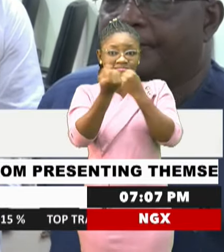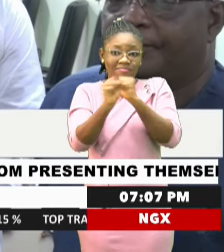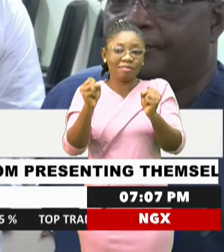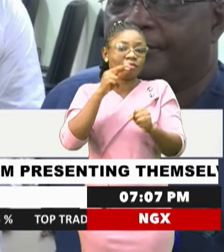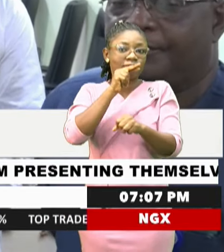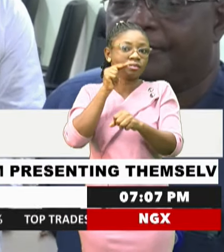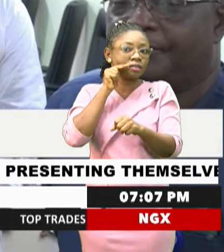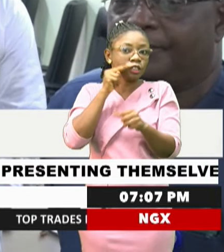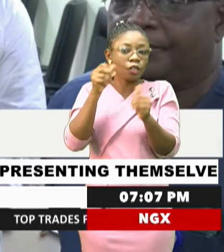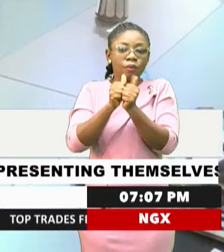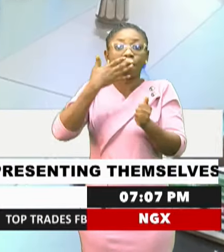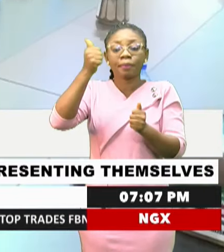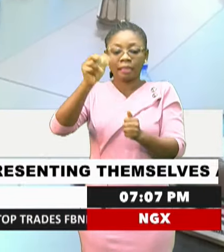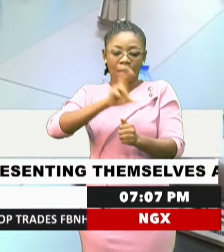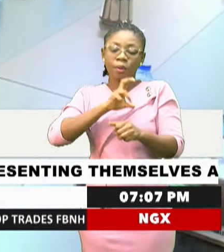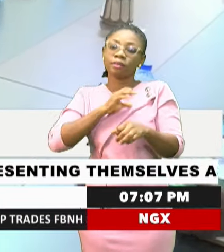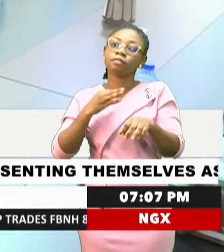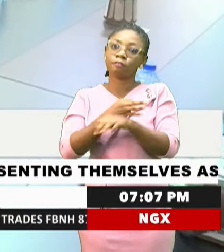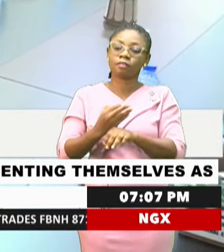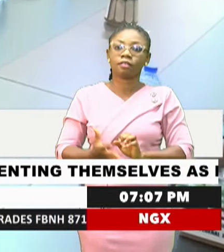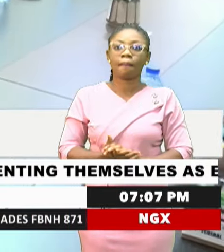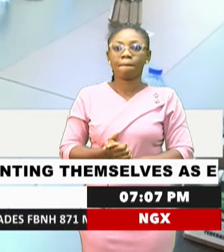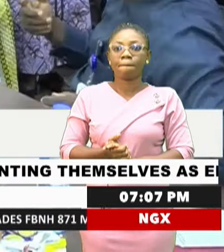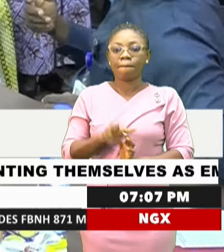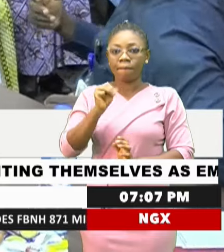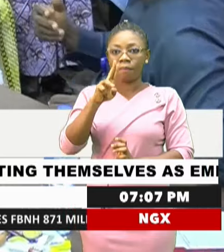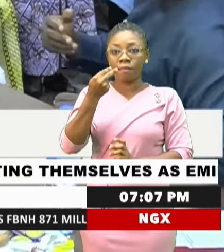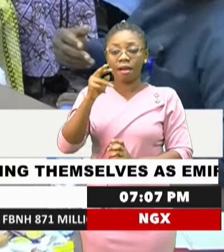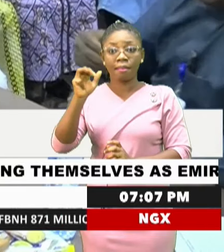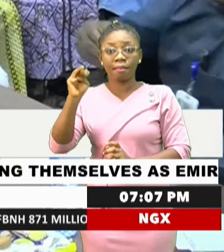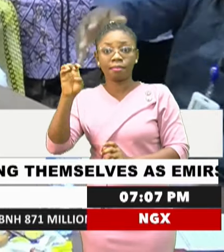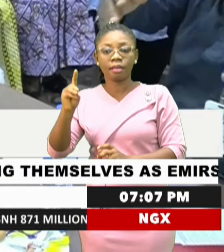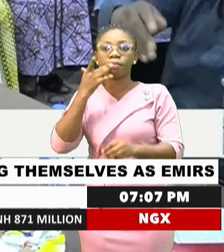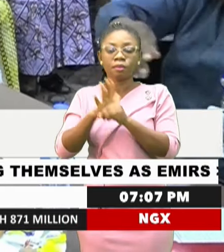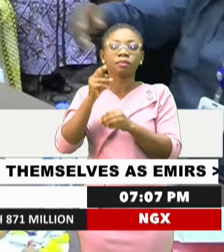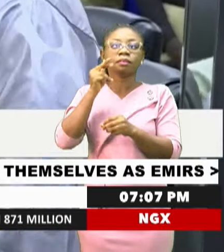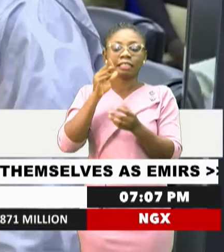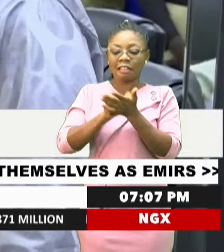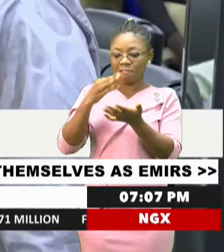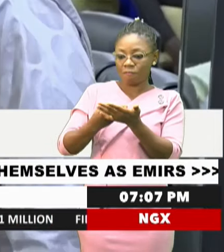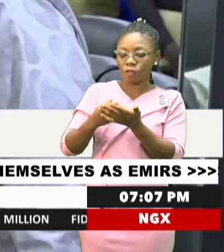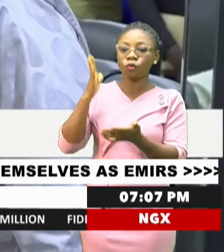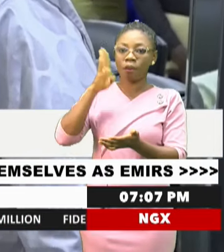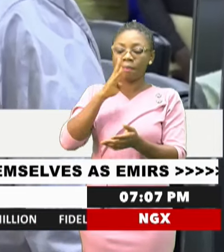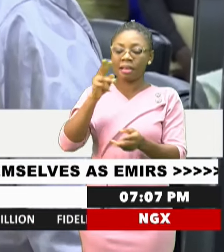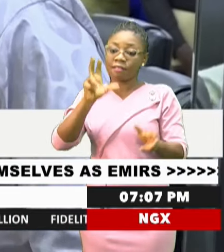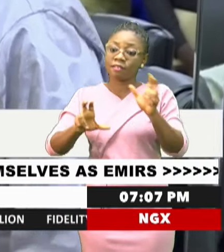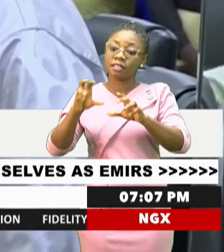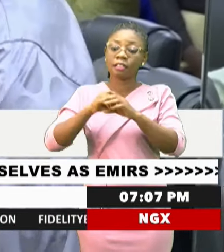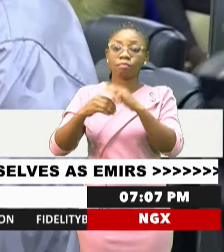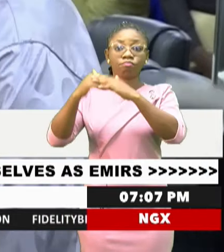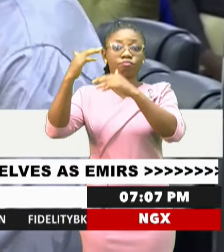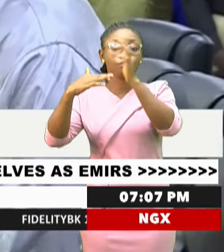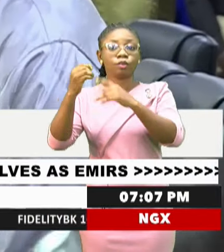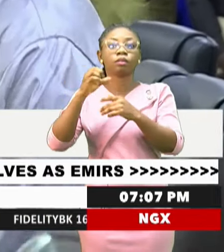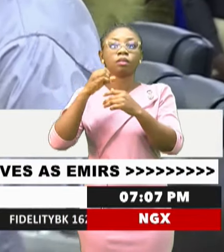a better police force. Mohamed assured Nigerians that funds will be invested in the construction and maintenance